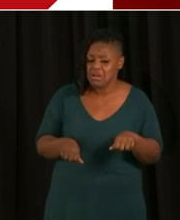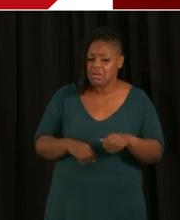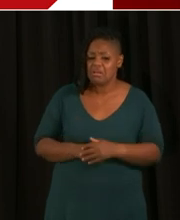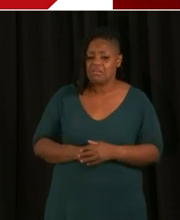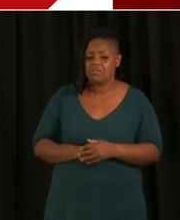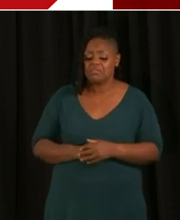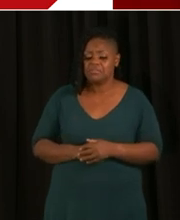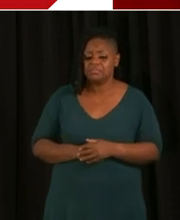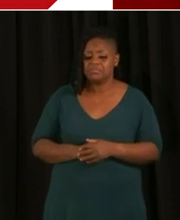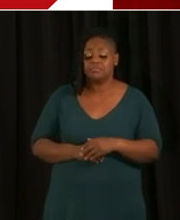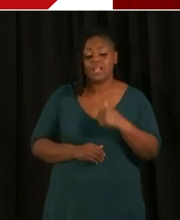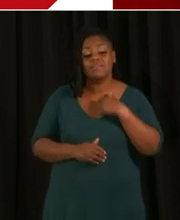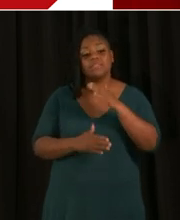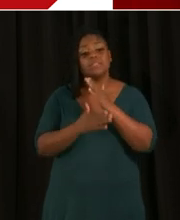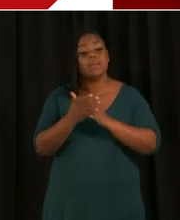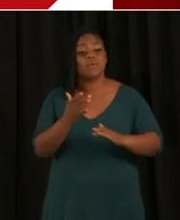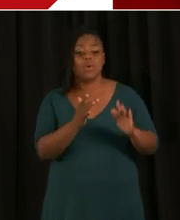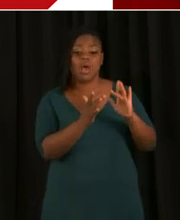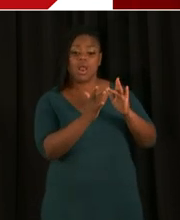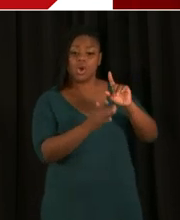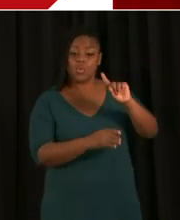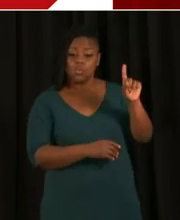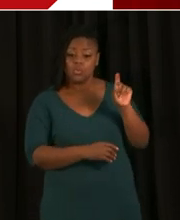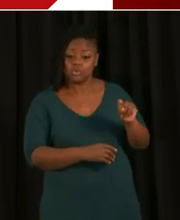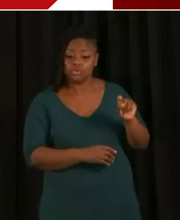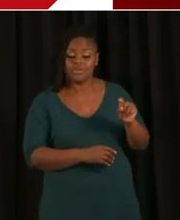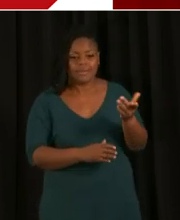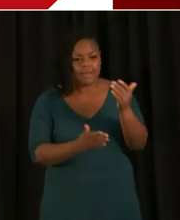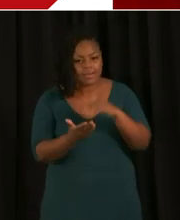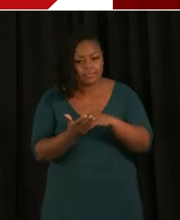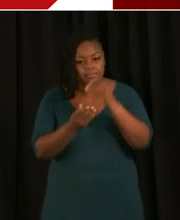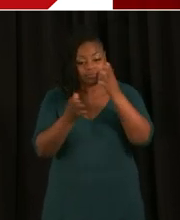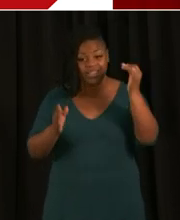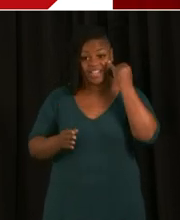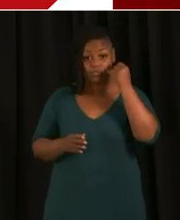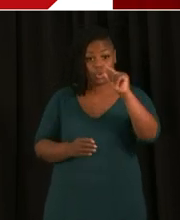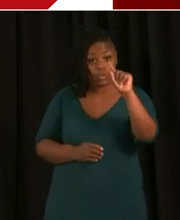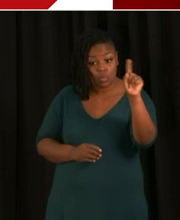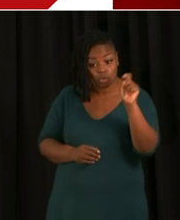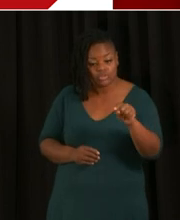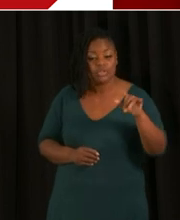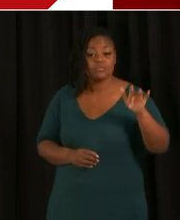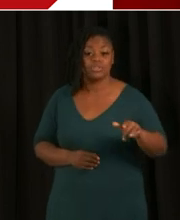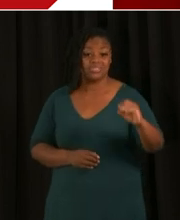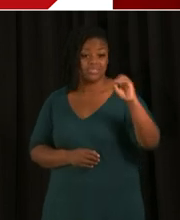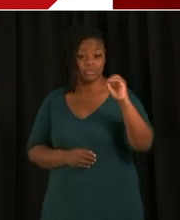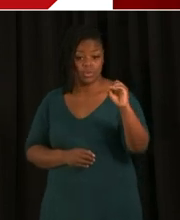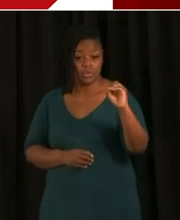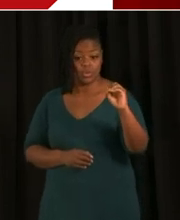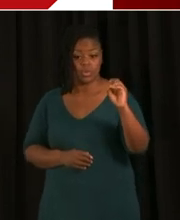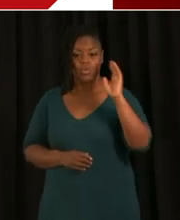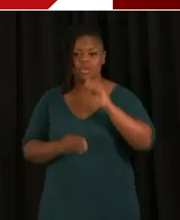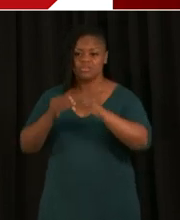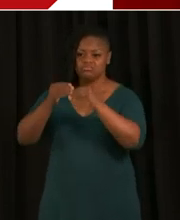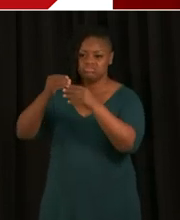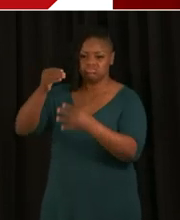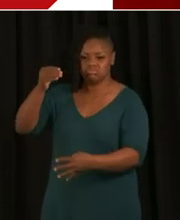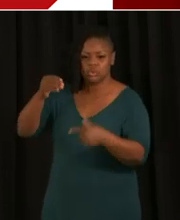as well. But again, if you have a question now, you can press zero to be entered into the question queue and